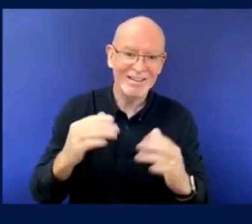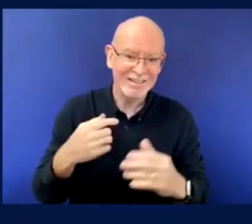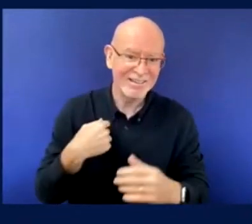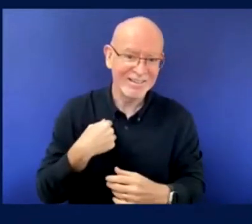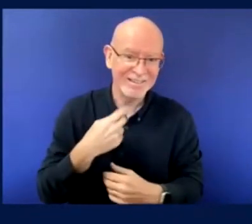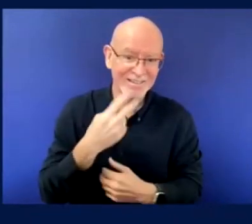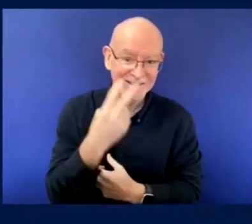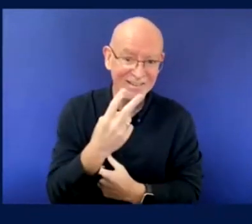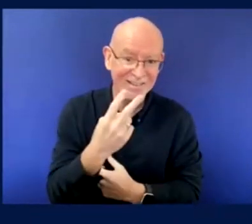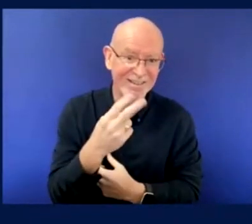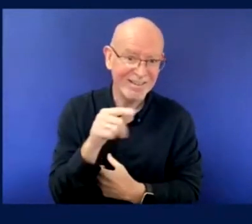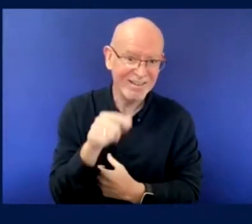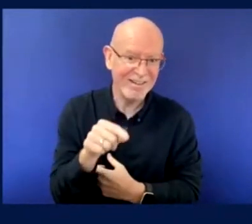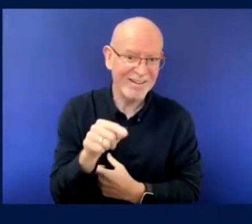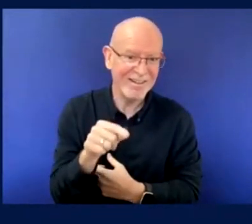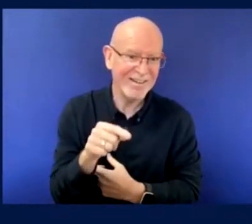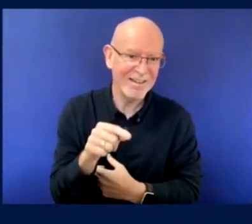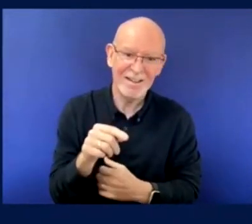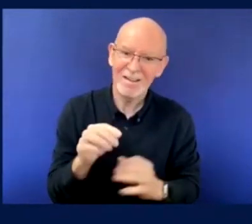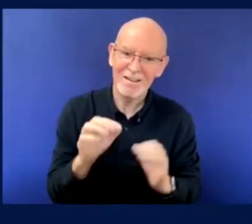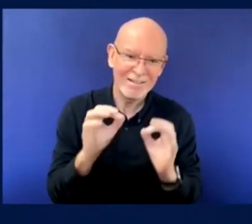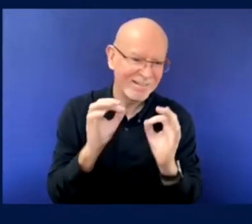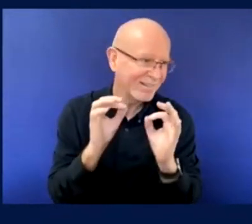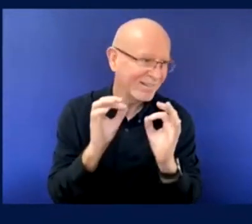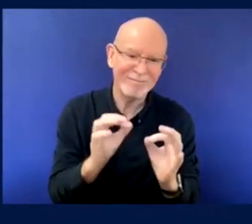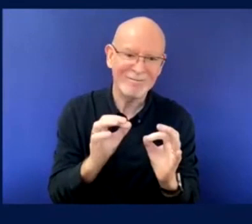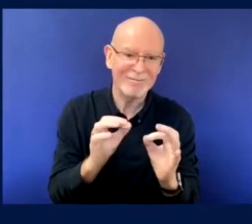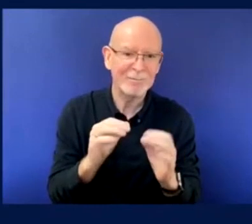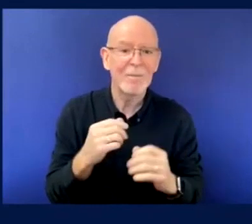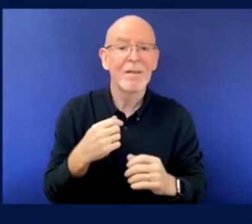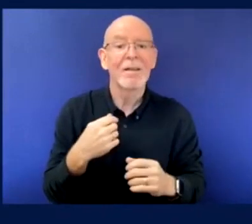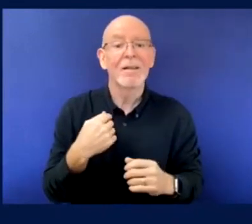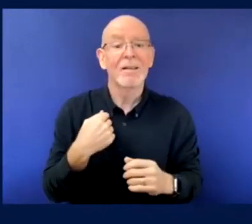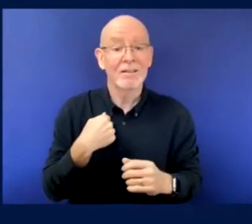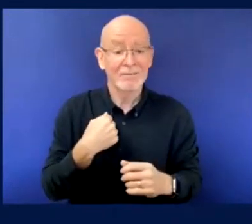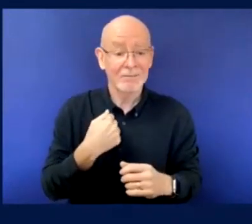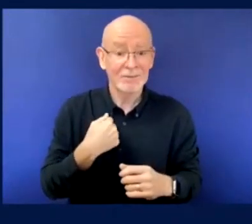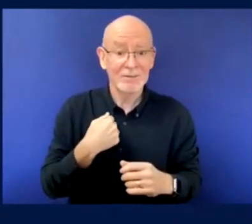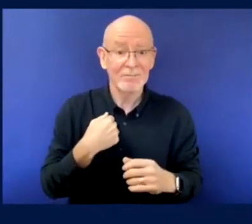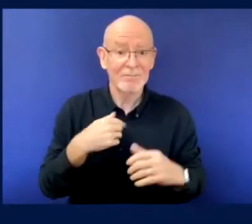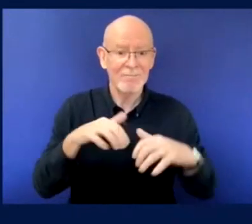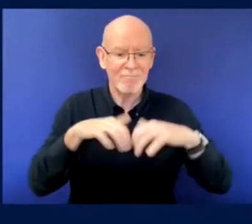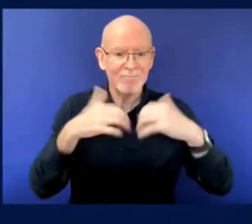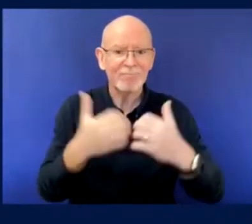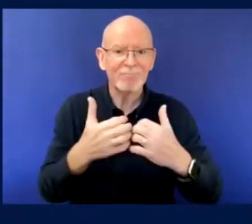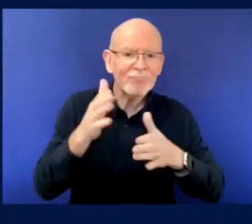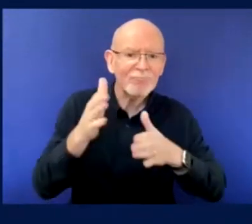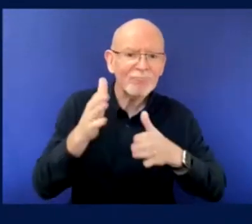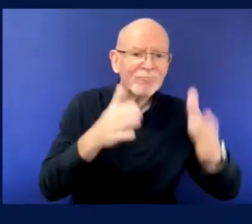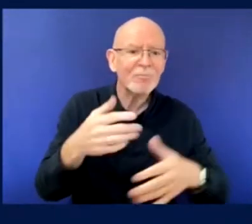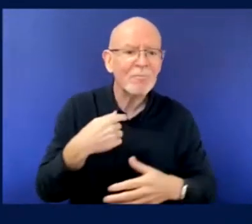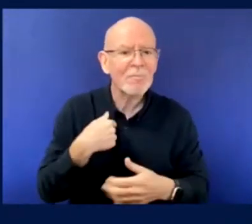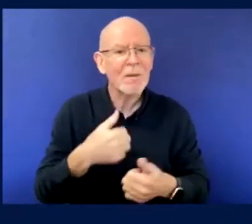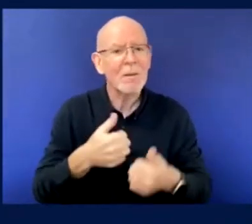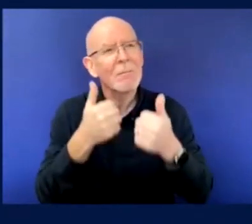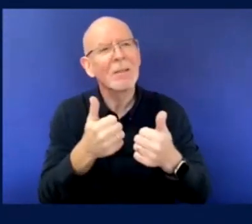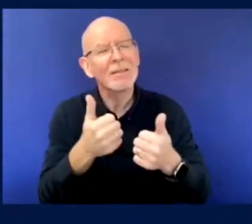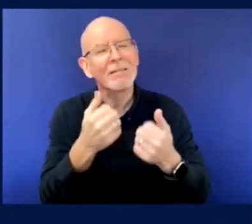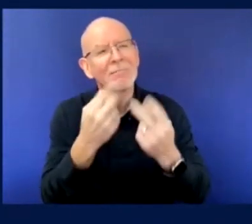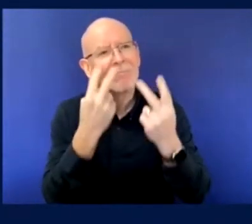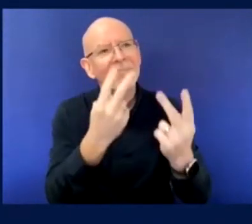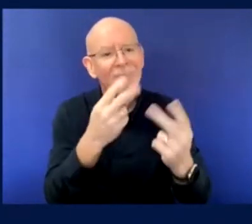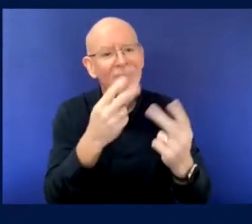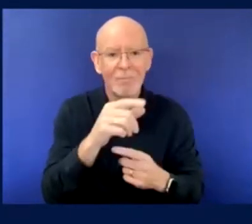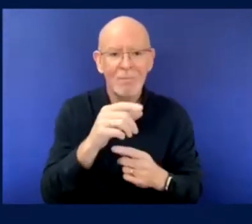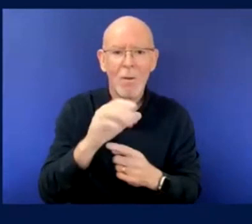It's, it was amazing. So you must ever go to Olympic. It's very, very great and very nice, uh,